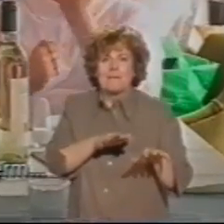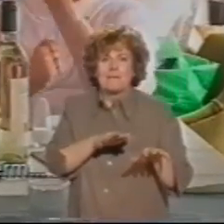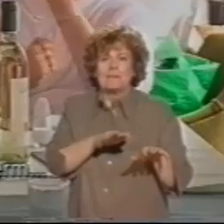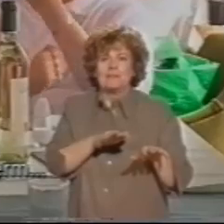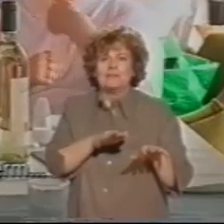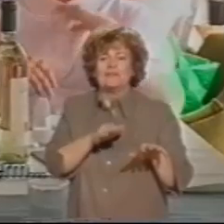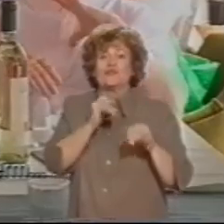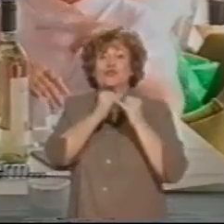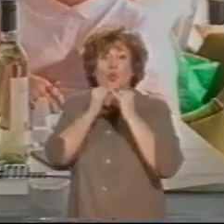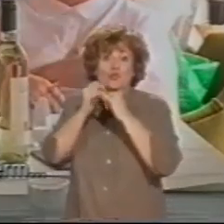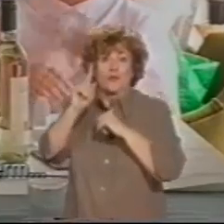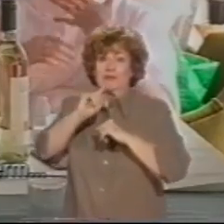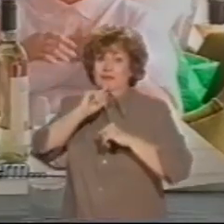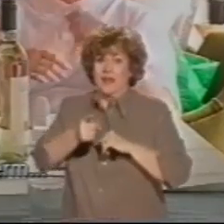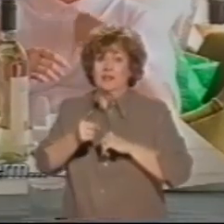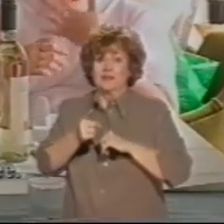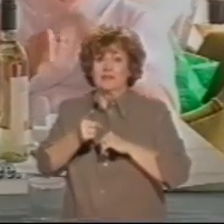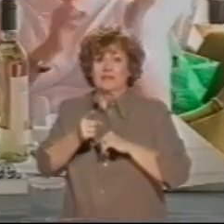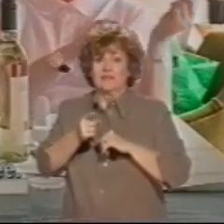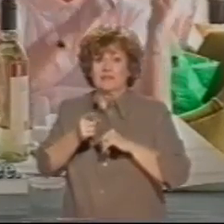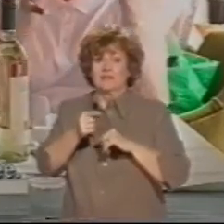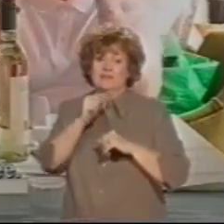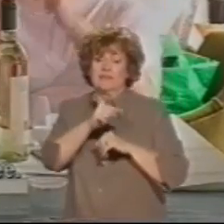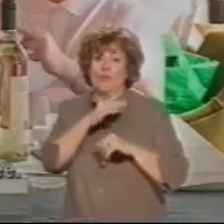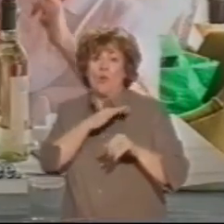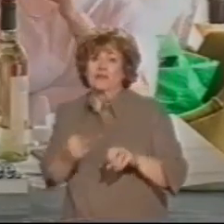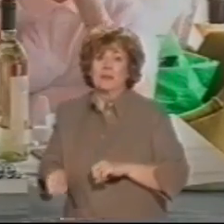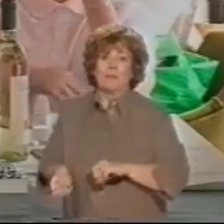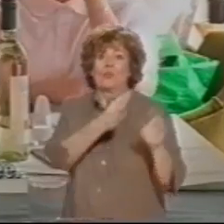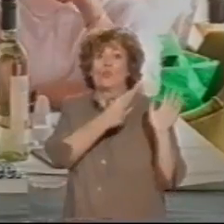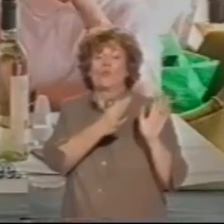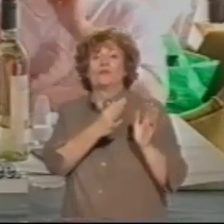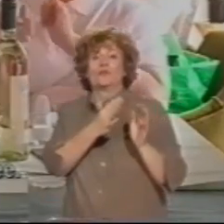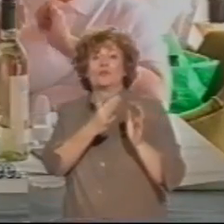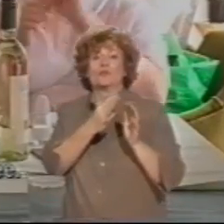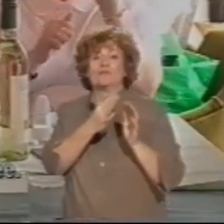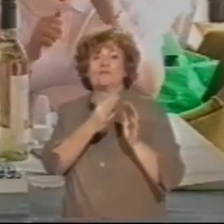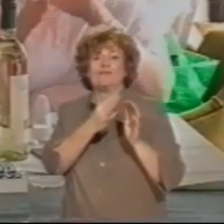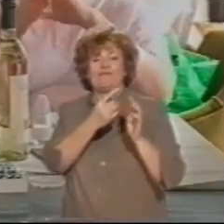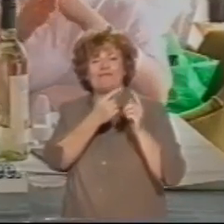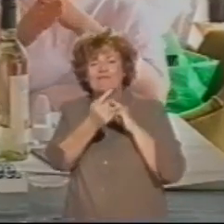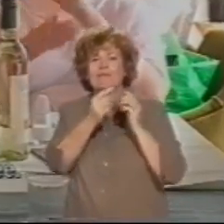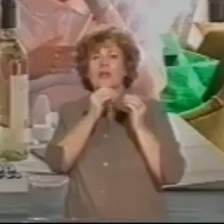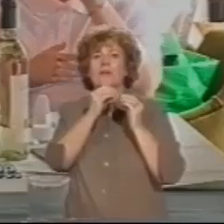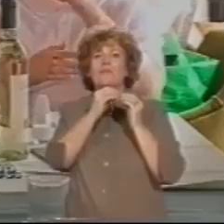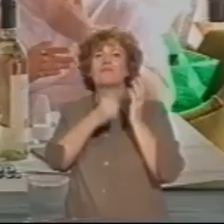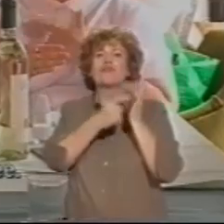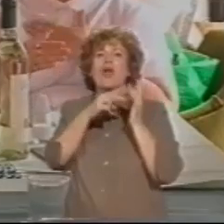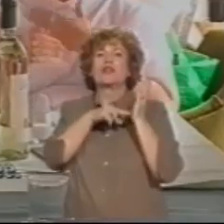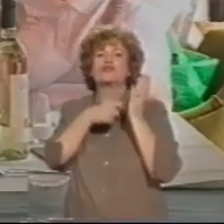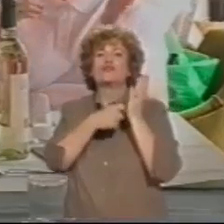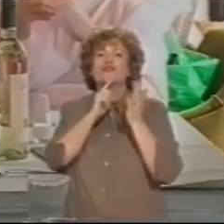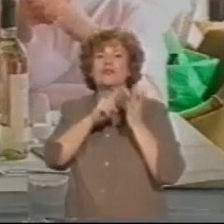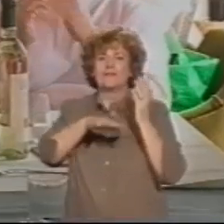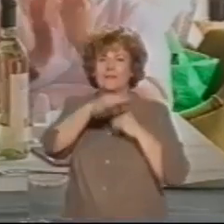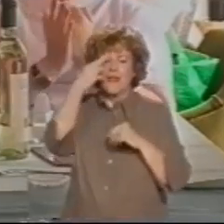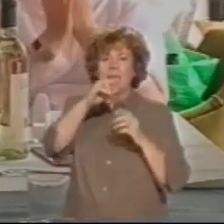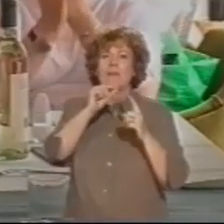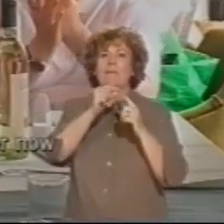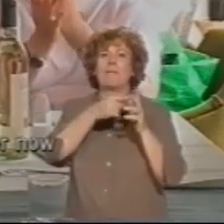said that she wanted to move to Panfield near Braintree.